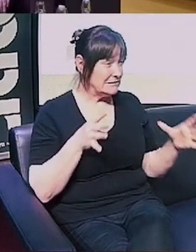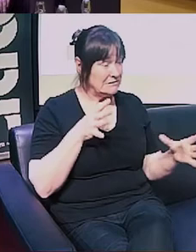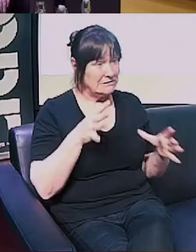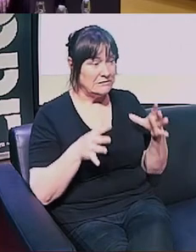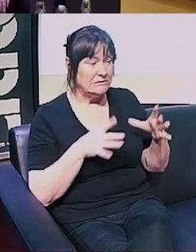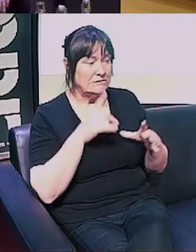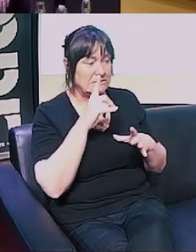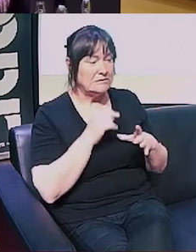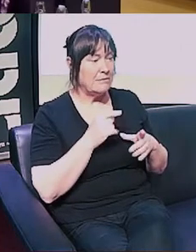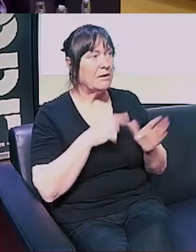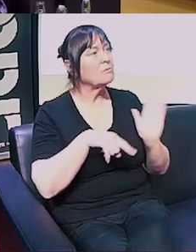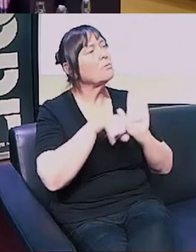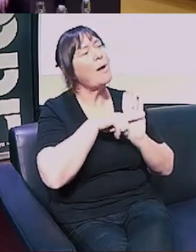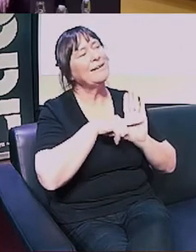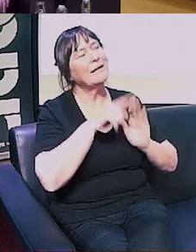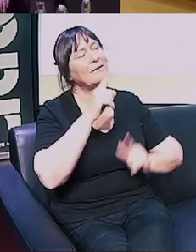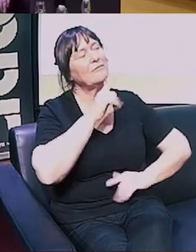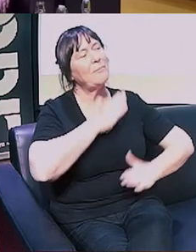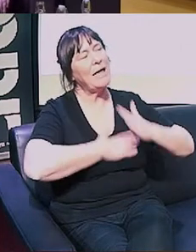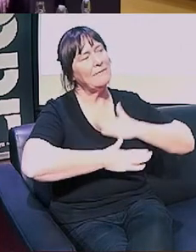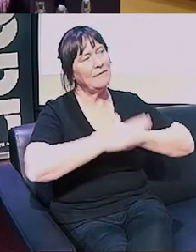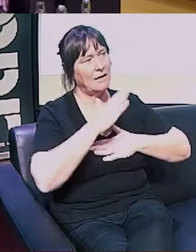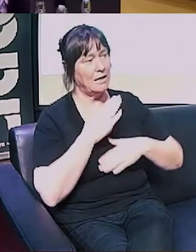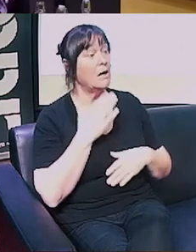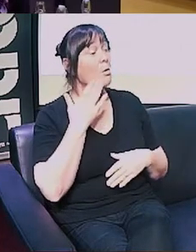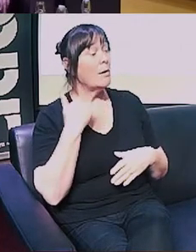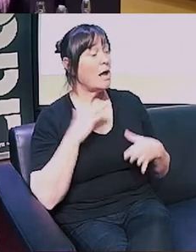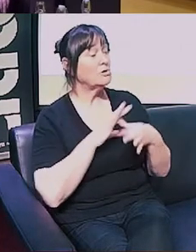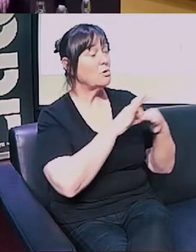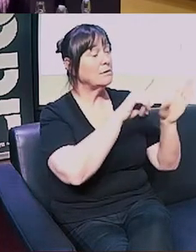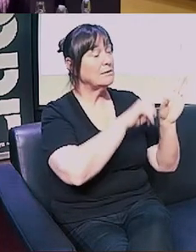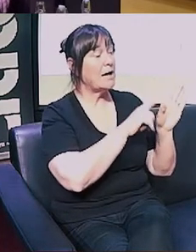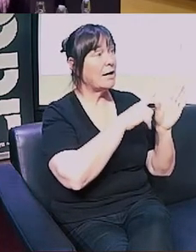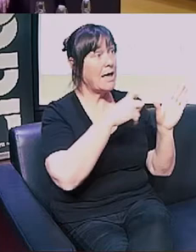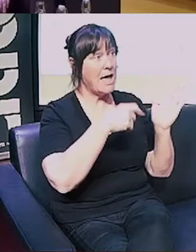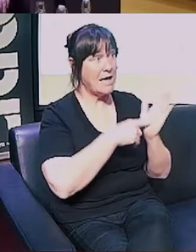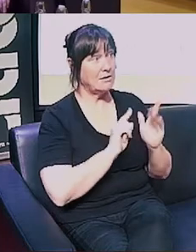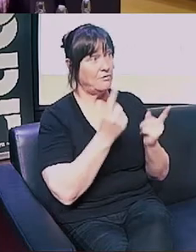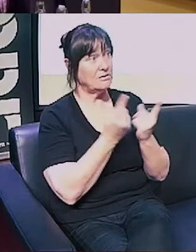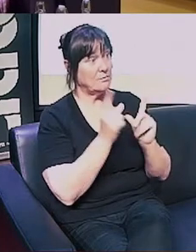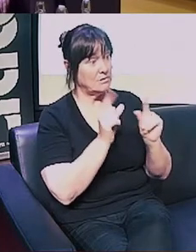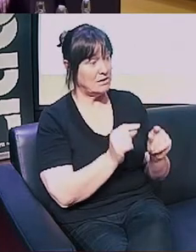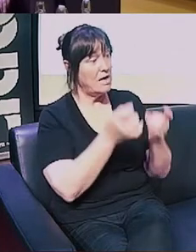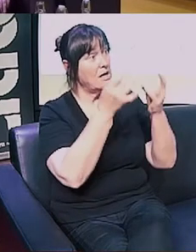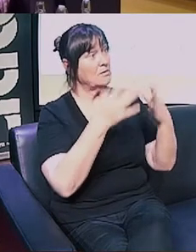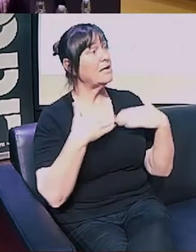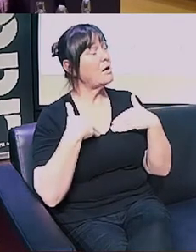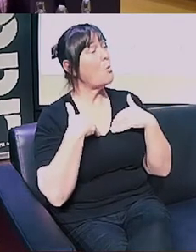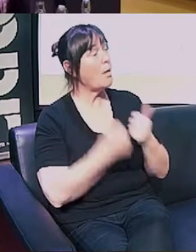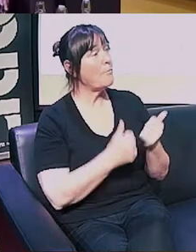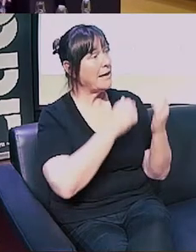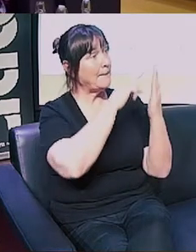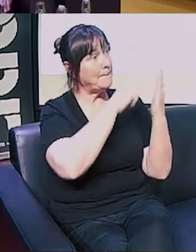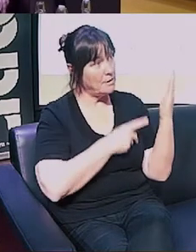grounds for negative behaviour. So that's why when I joined Young ACT, the first thing we did was starting to work on a wellbeing policy in